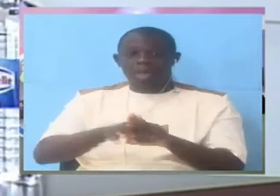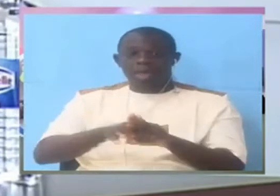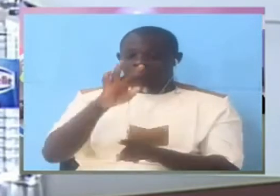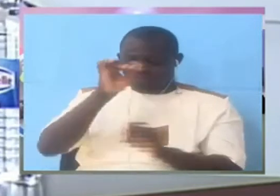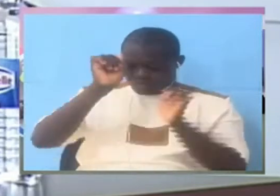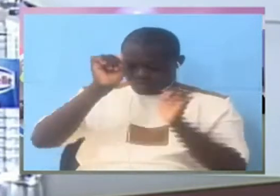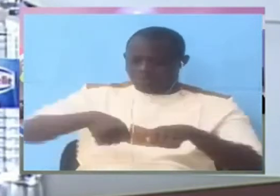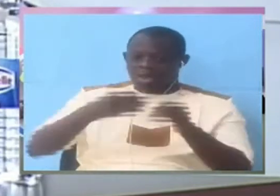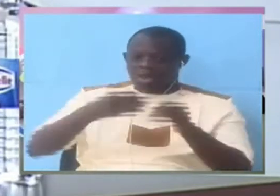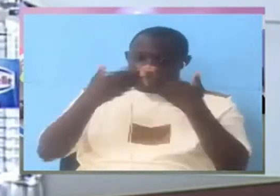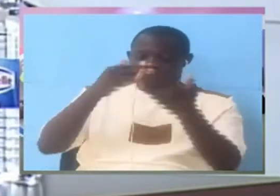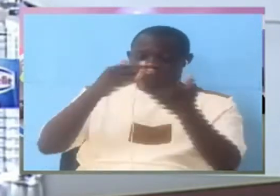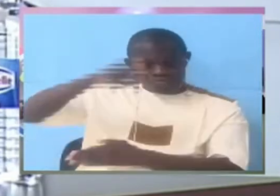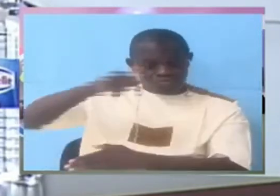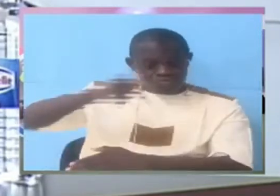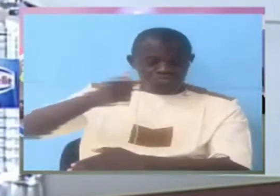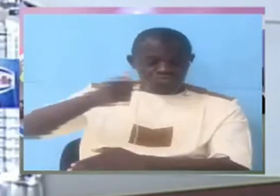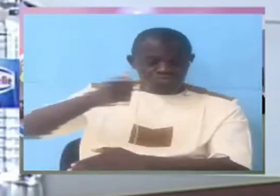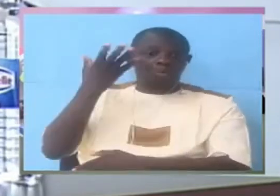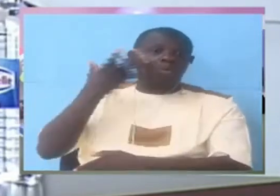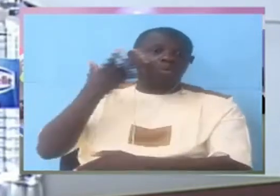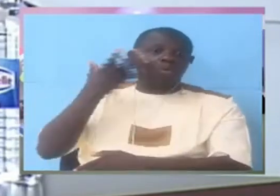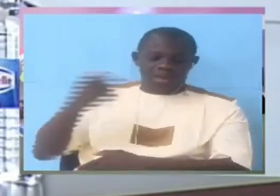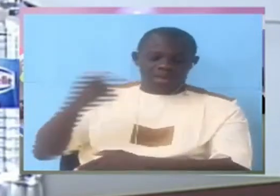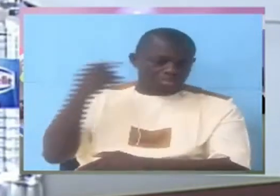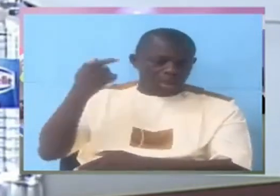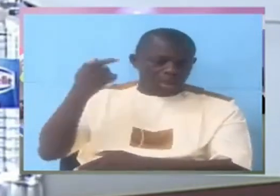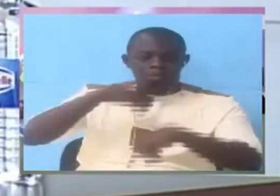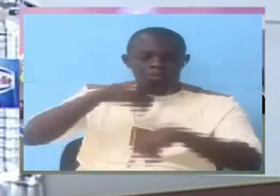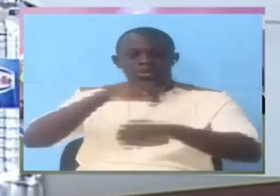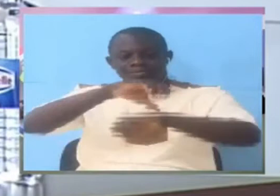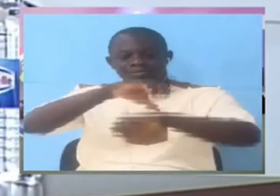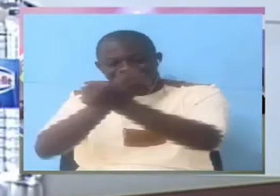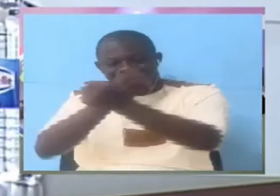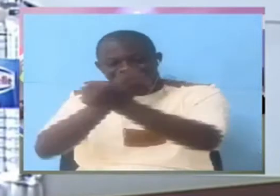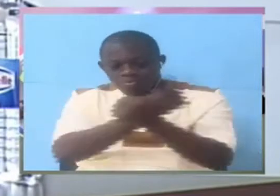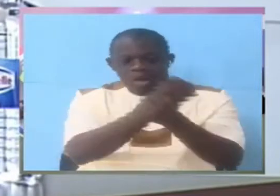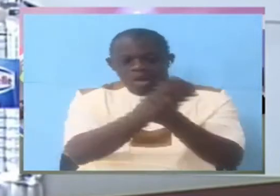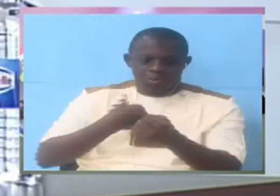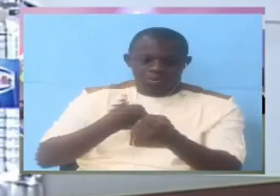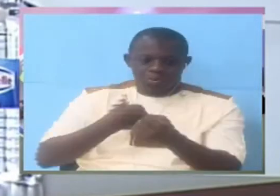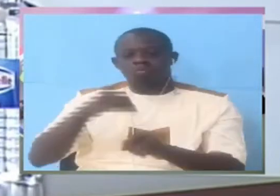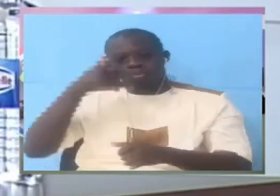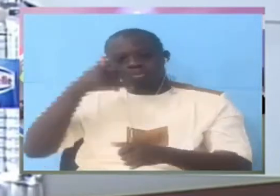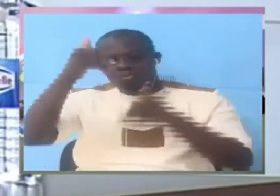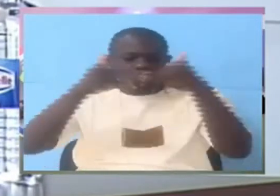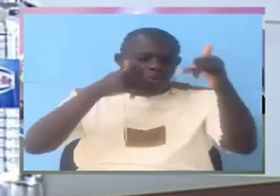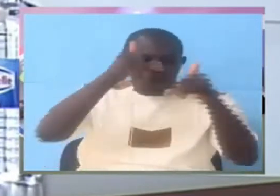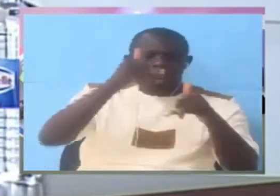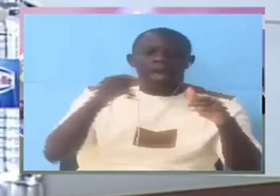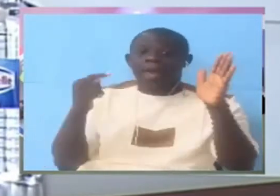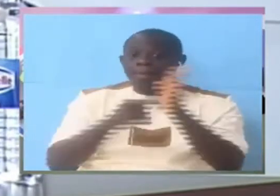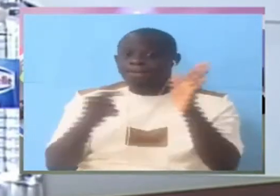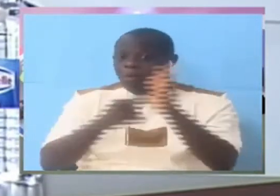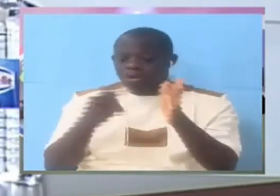call prominent people i know within the ppp party and man who is alive today